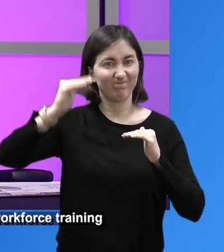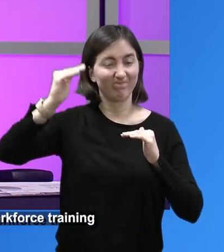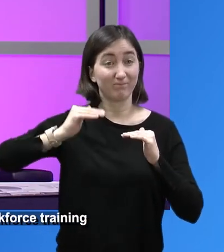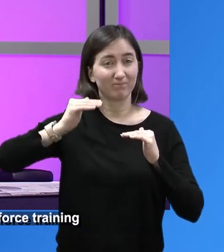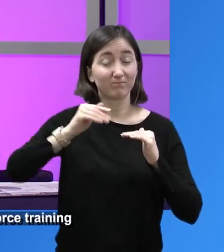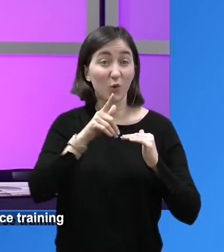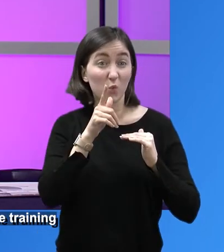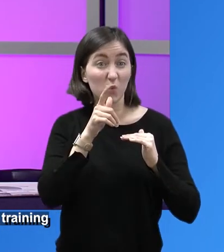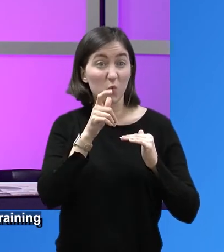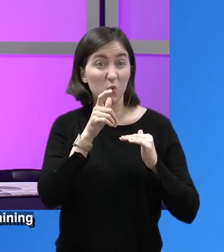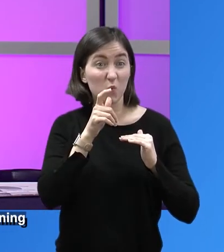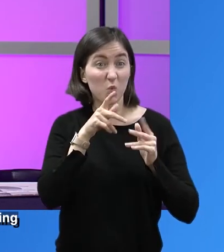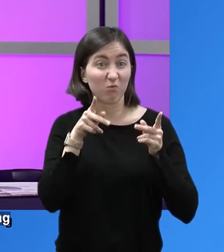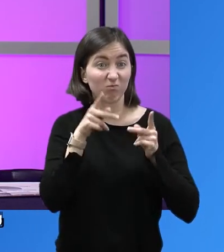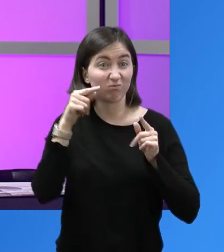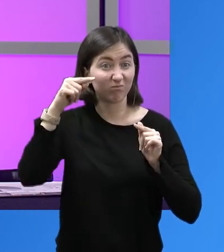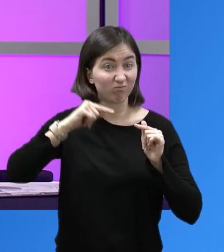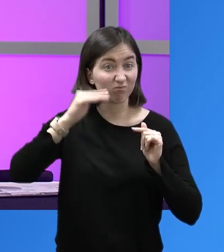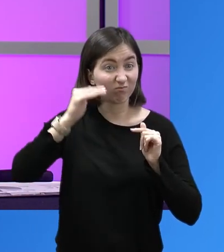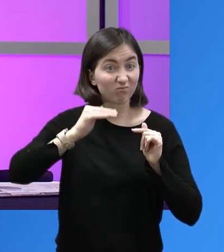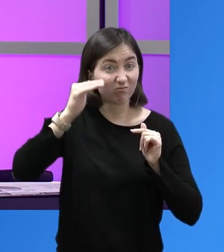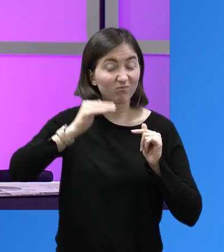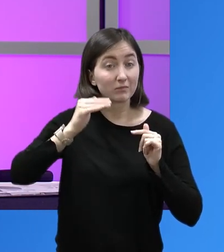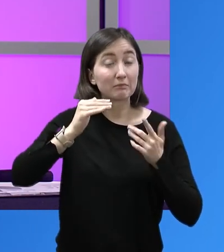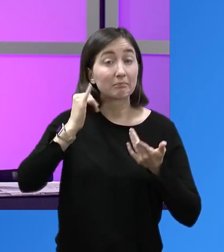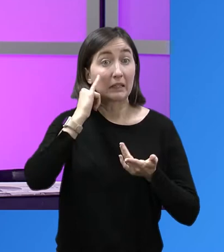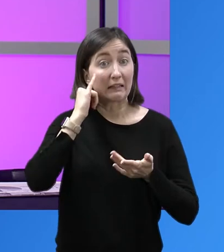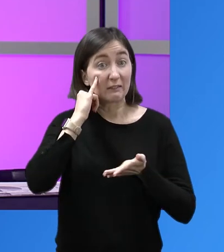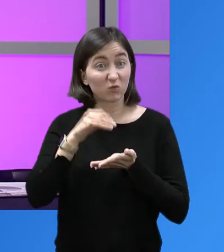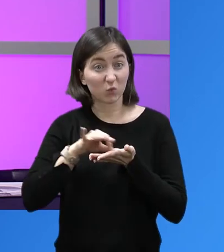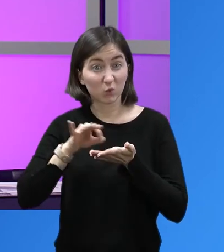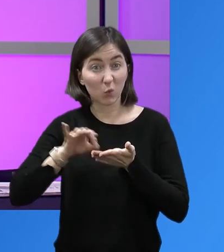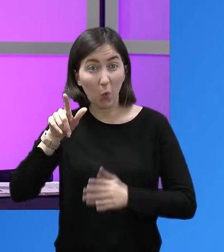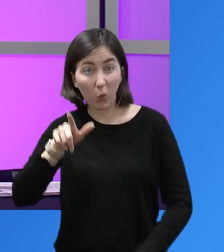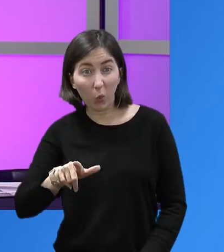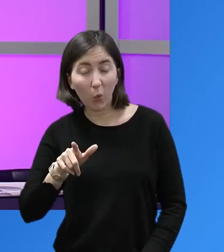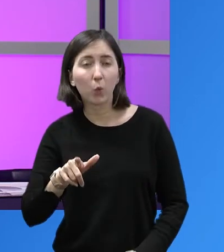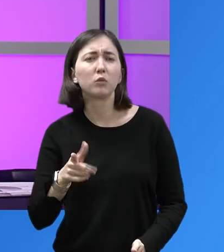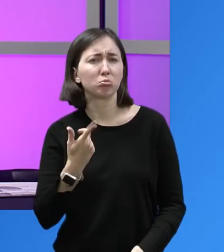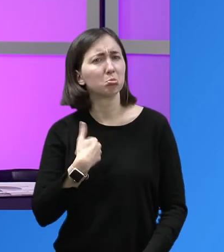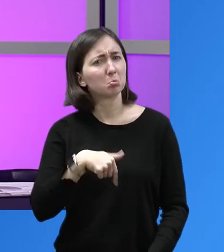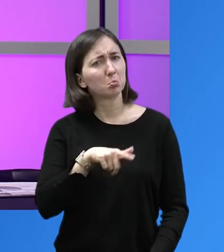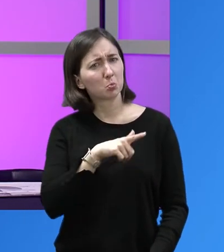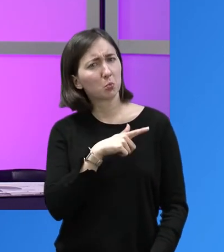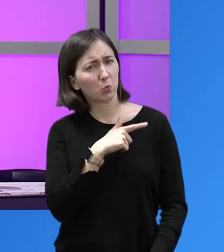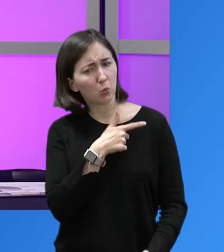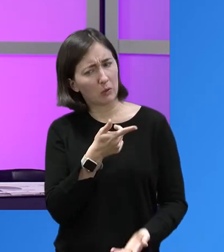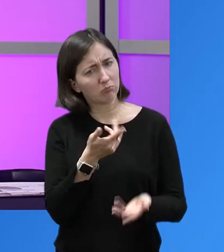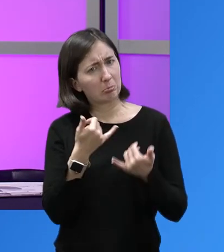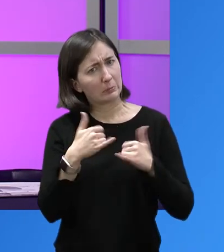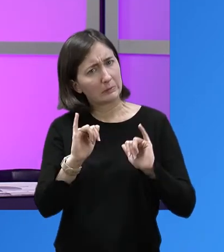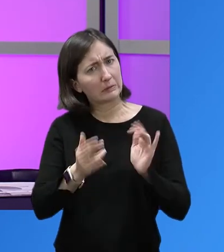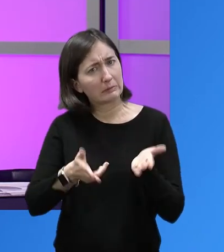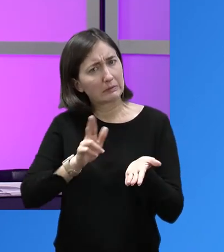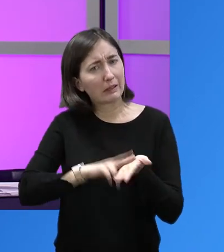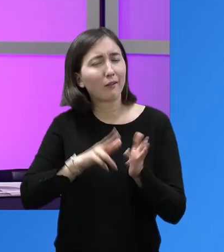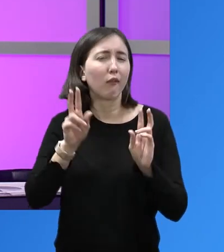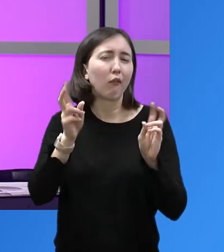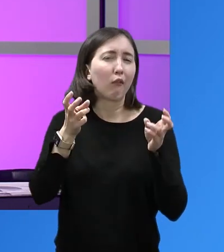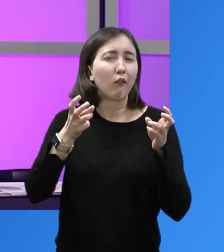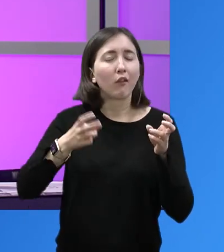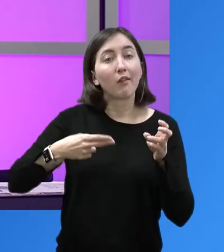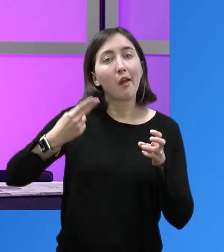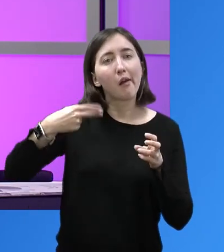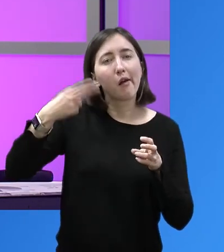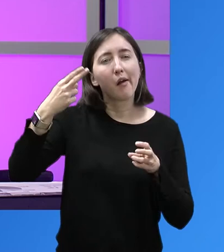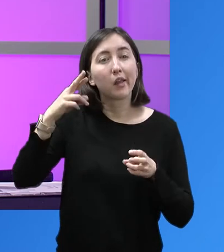and our borrowers are considered high risk, we have a 96% repayment rate. So over the last 26, 27